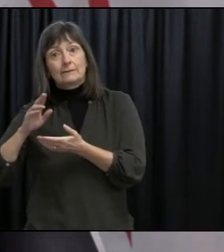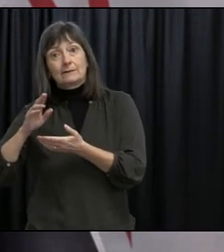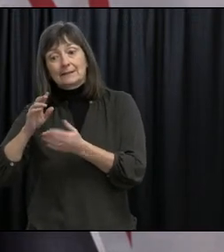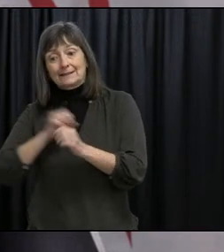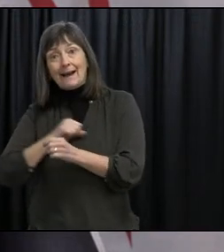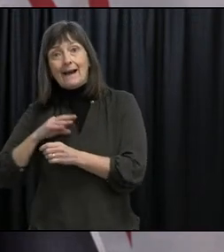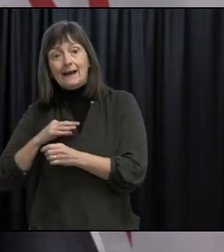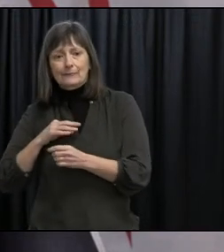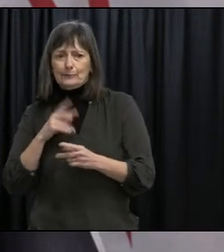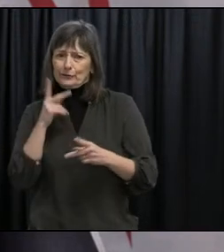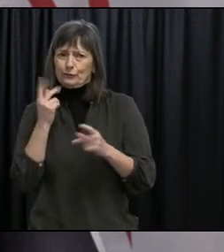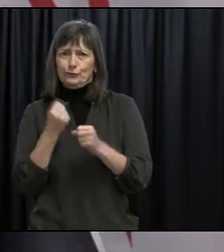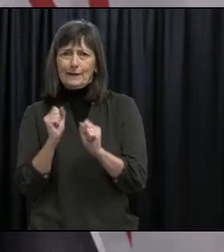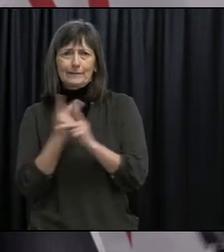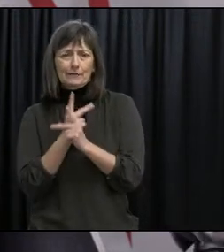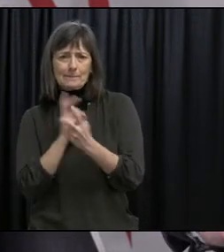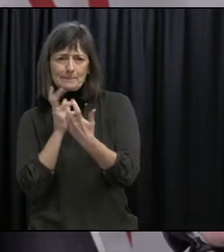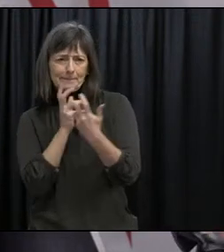circumstances.